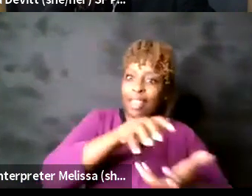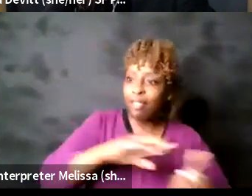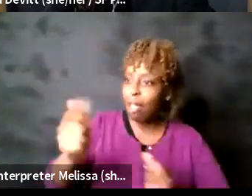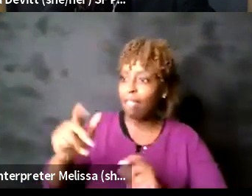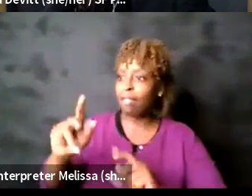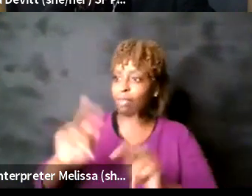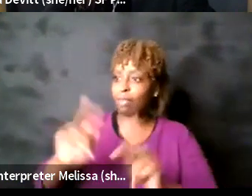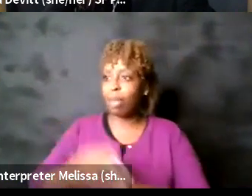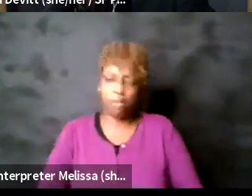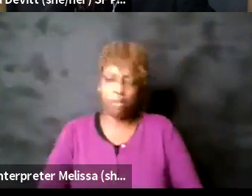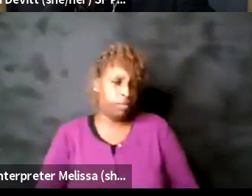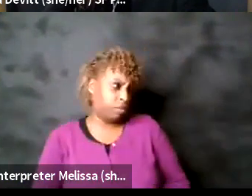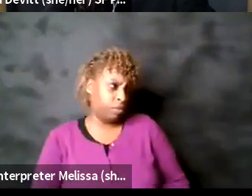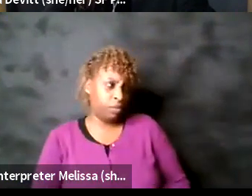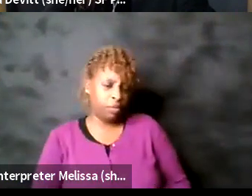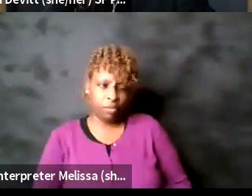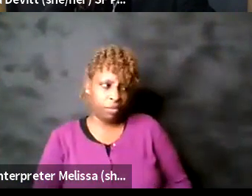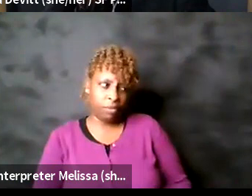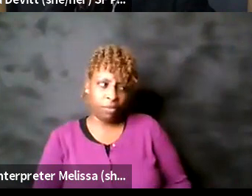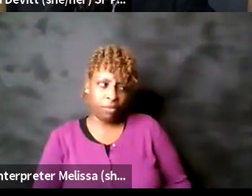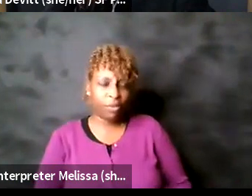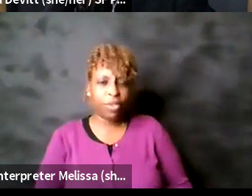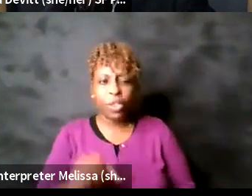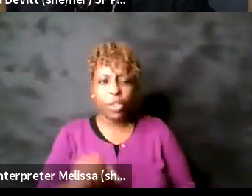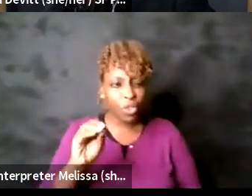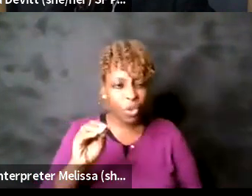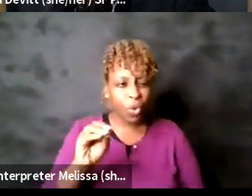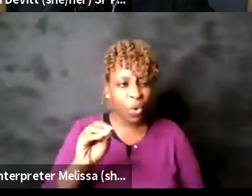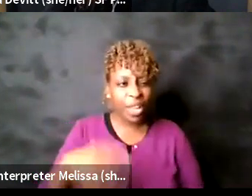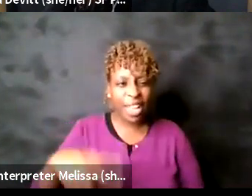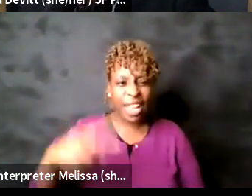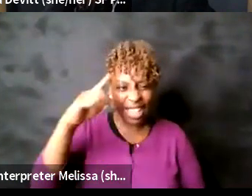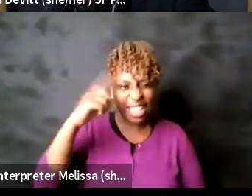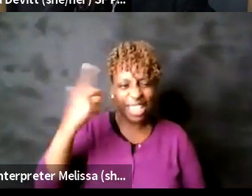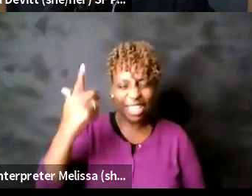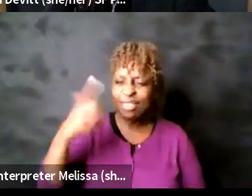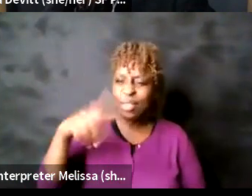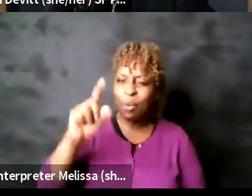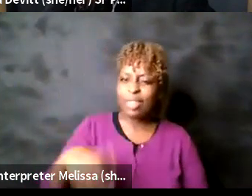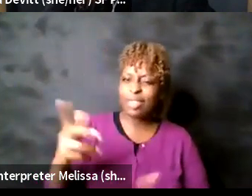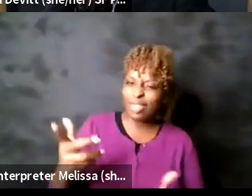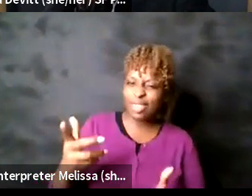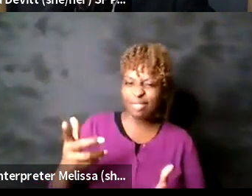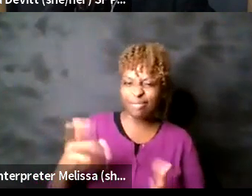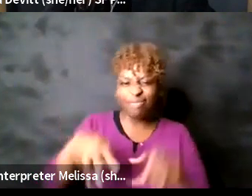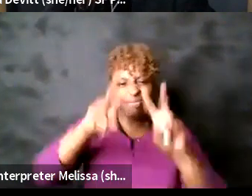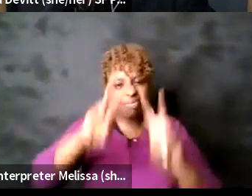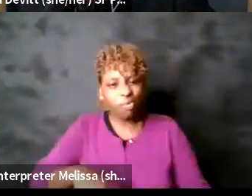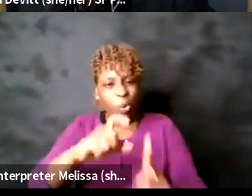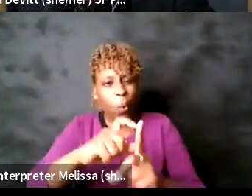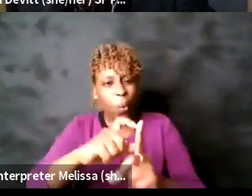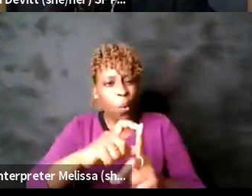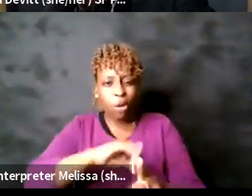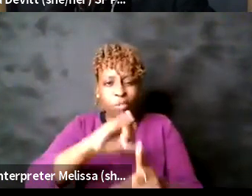yeah so i think it that was it's just a good opportunity to look at the terminology of these things look at is this even a